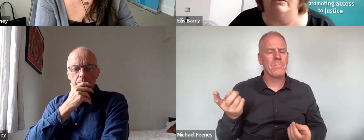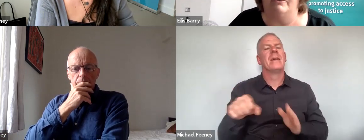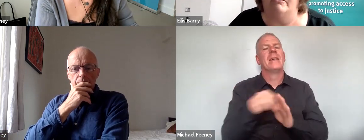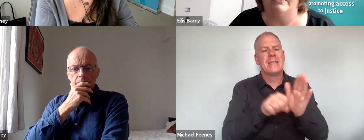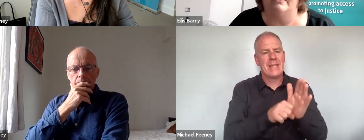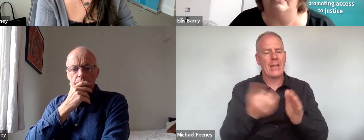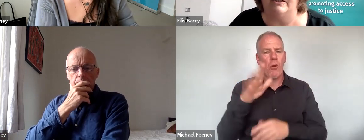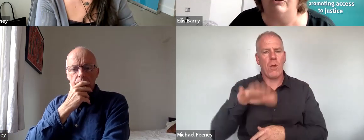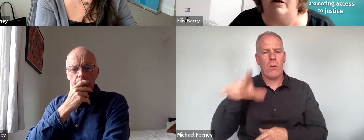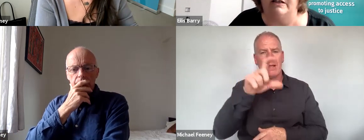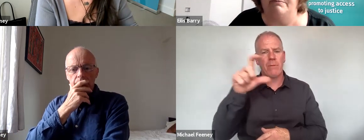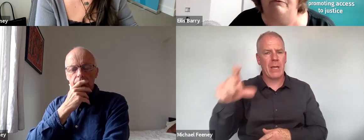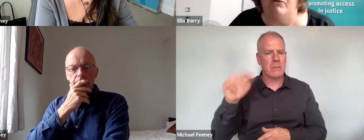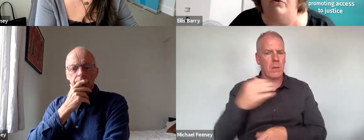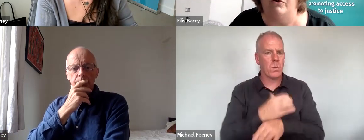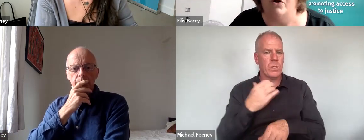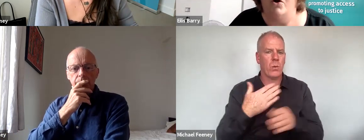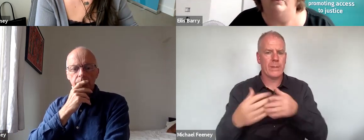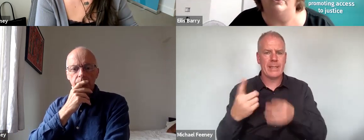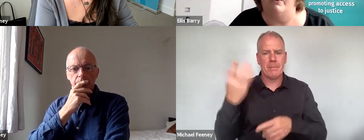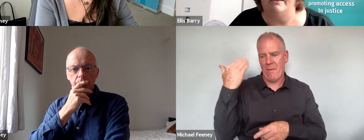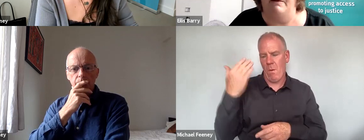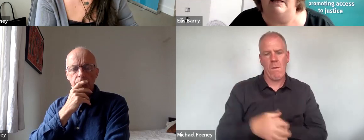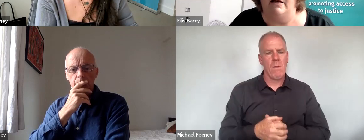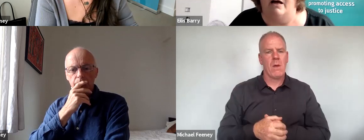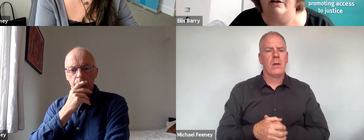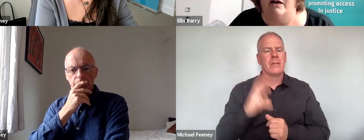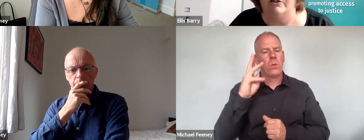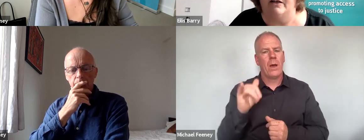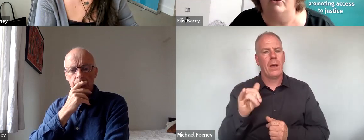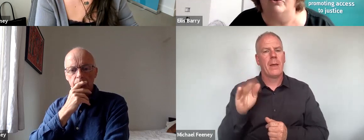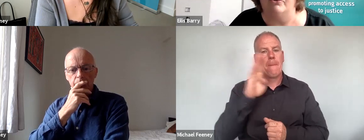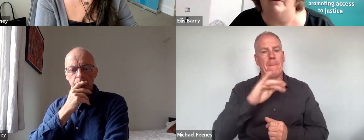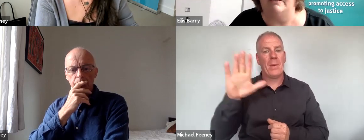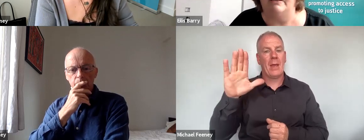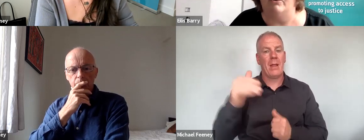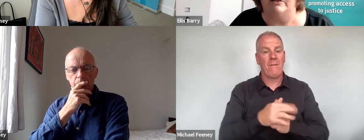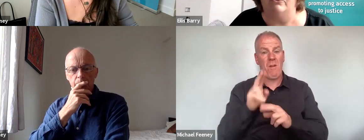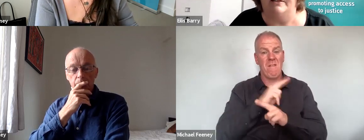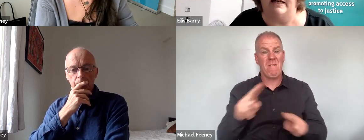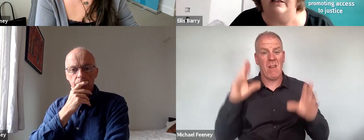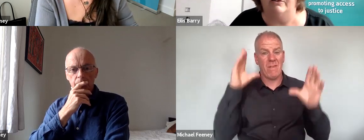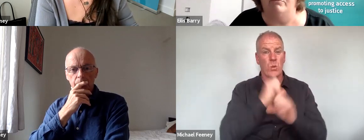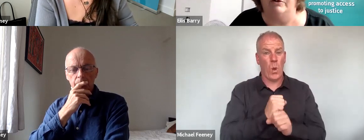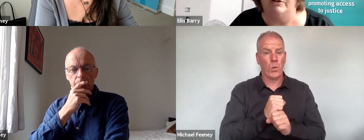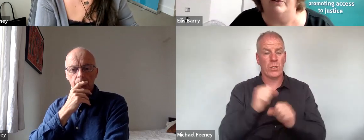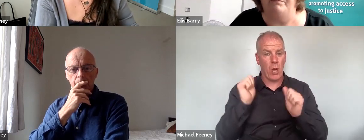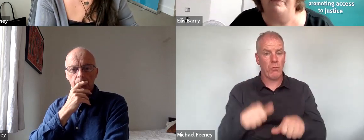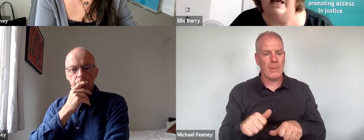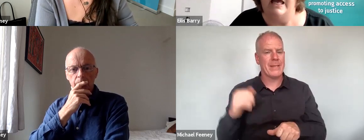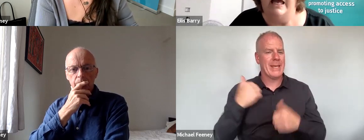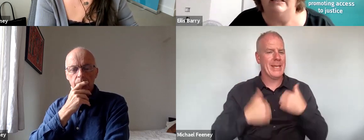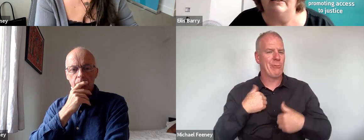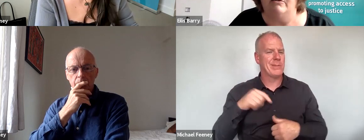and our local authorities to continue on as before, which is why the bill on non-disclosures agreement is so interesting and important.